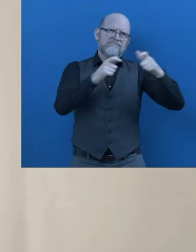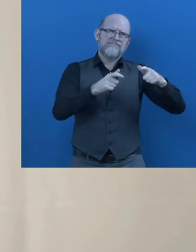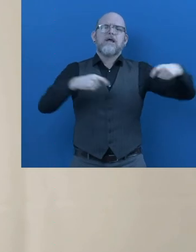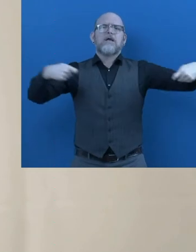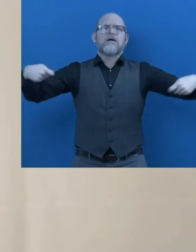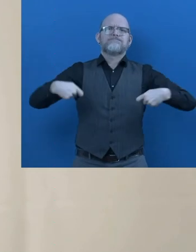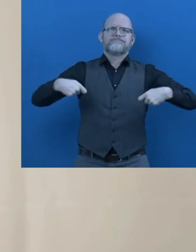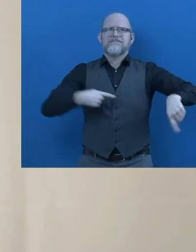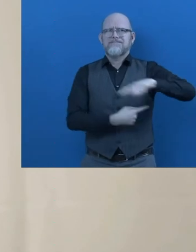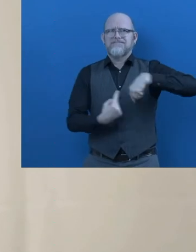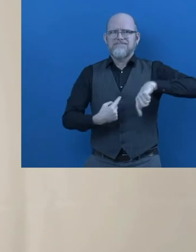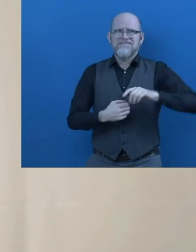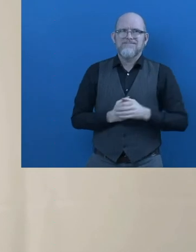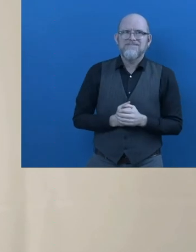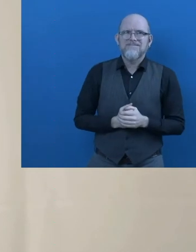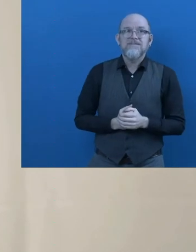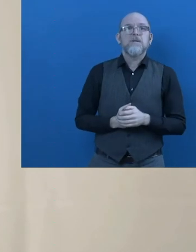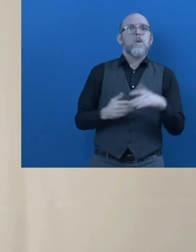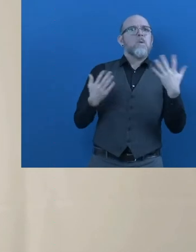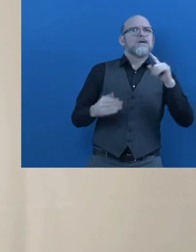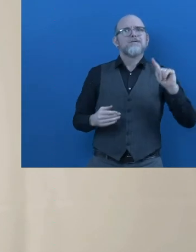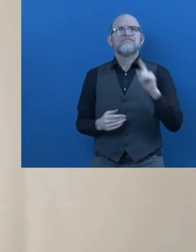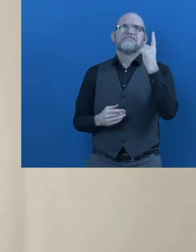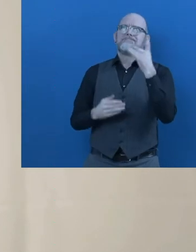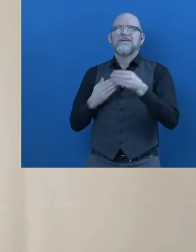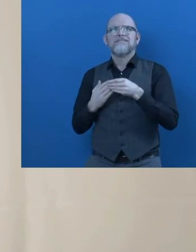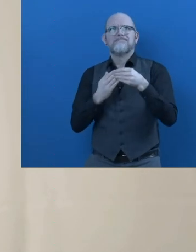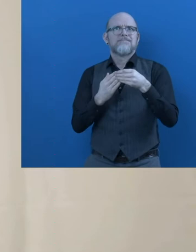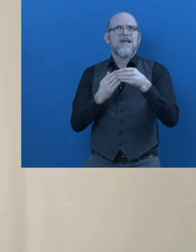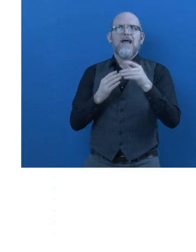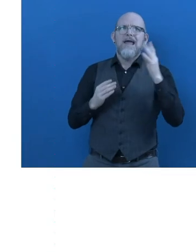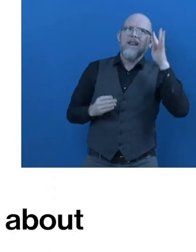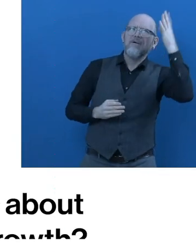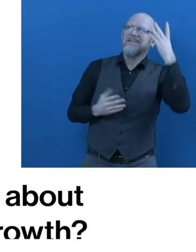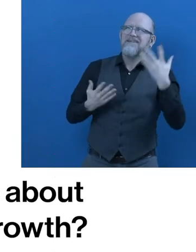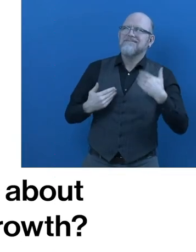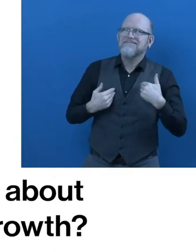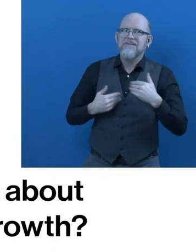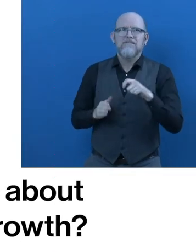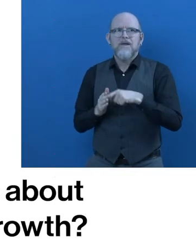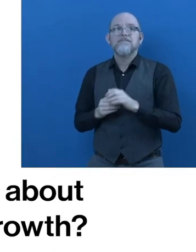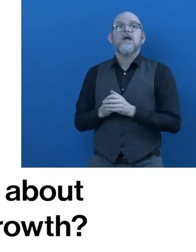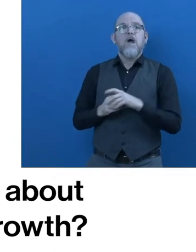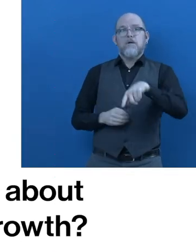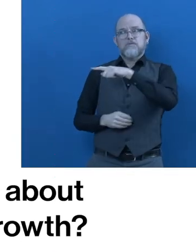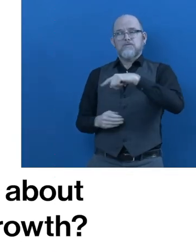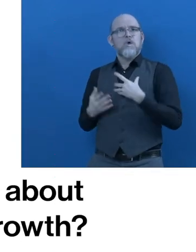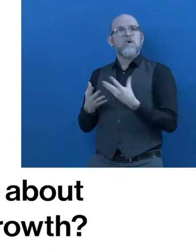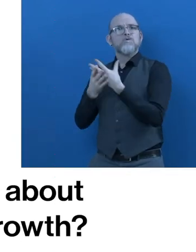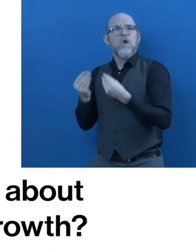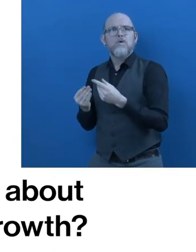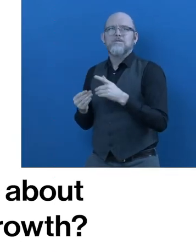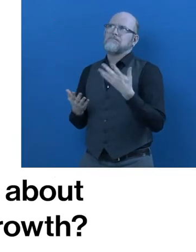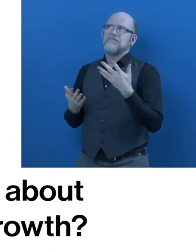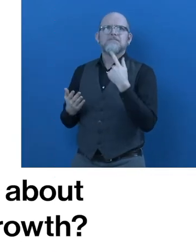CFAX Group and other local organizations within Nigeria. What is unique and innovative about Special Needs